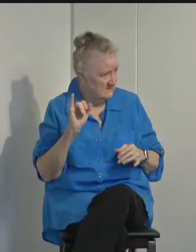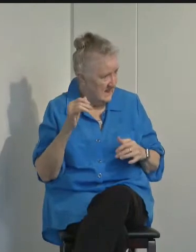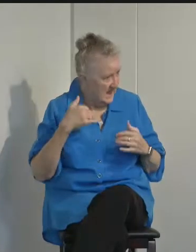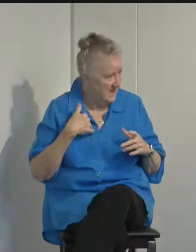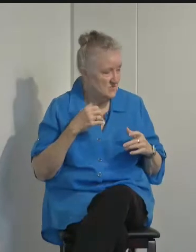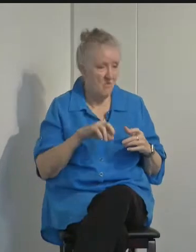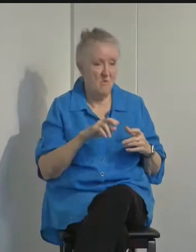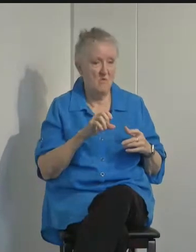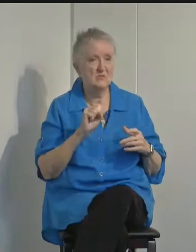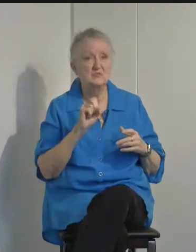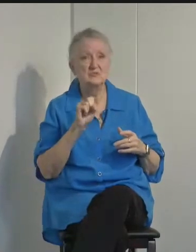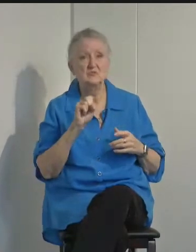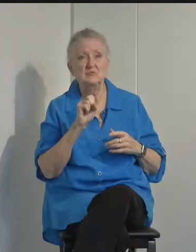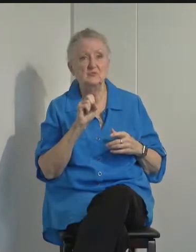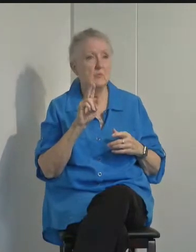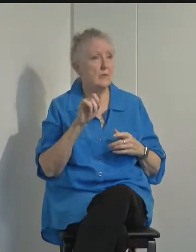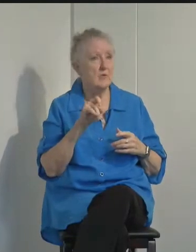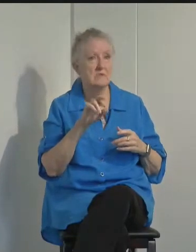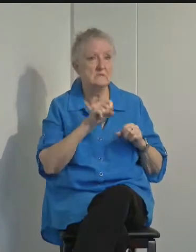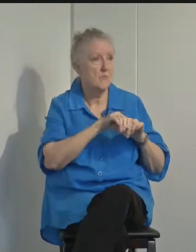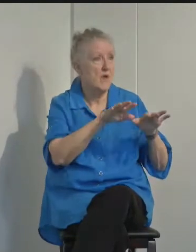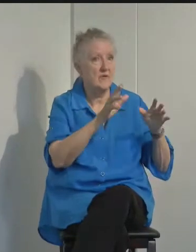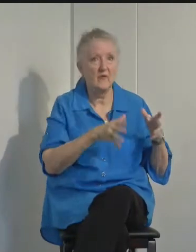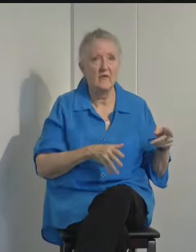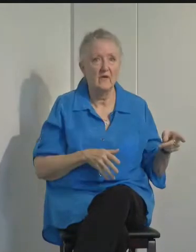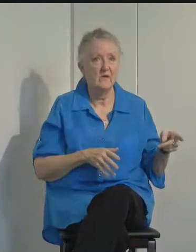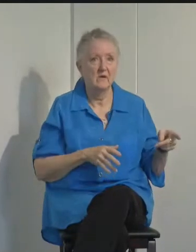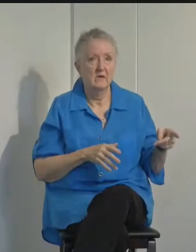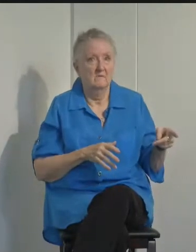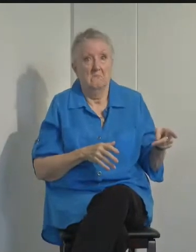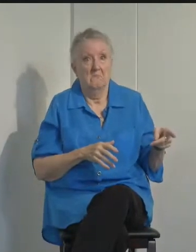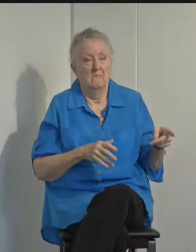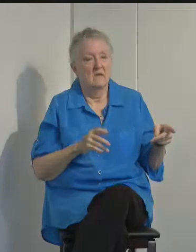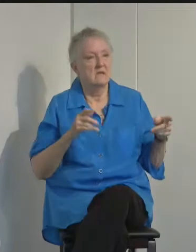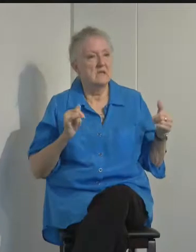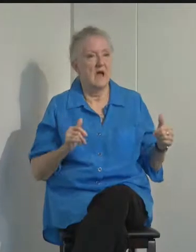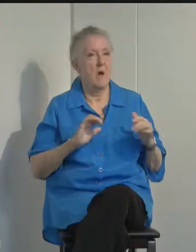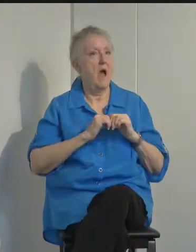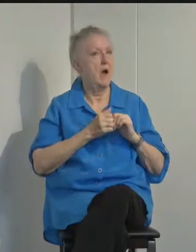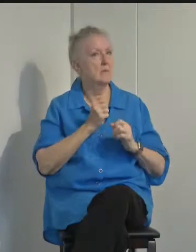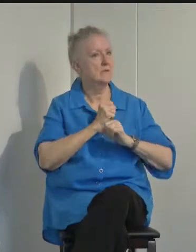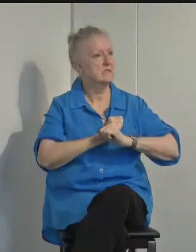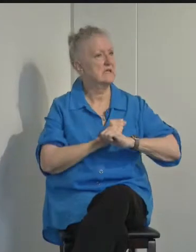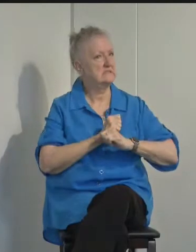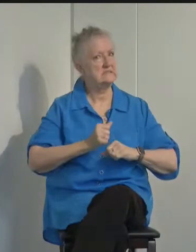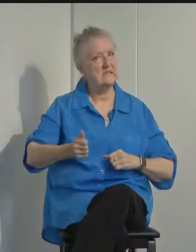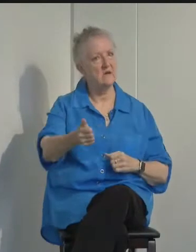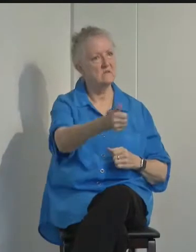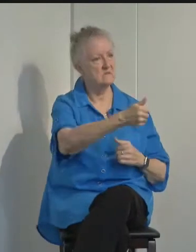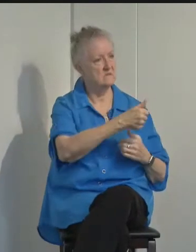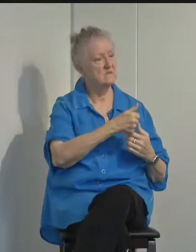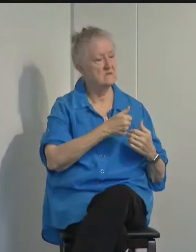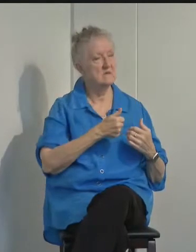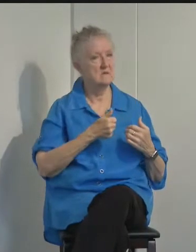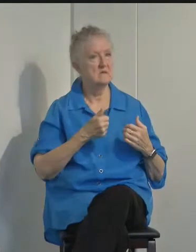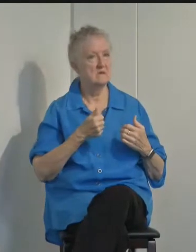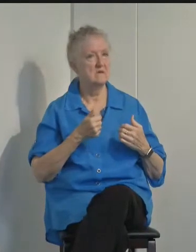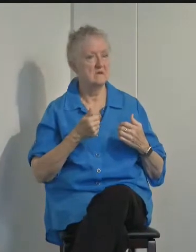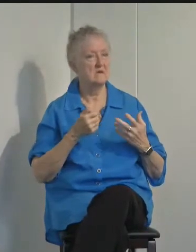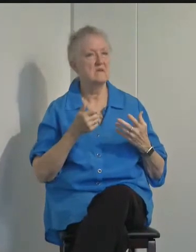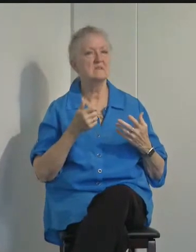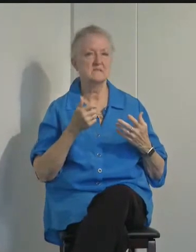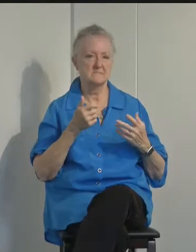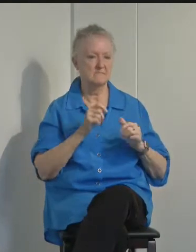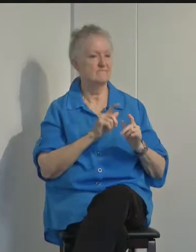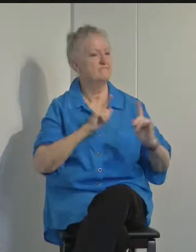At this point in the pandemic, the only way to protect ourselves from a possible infection is